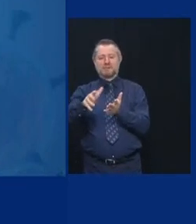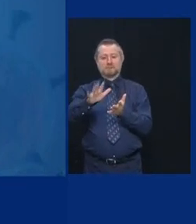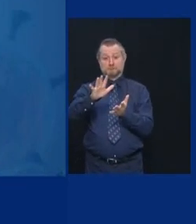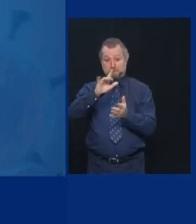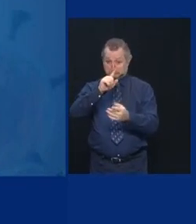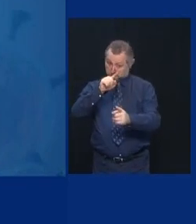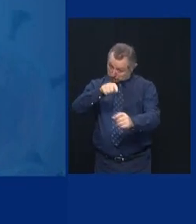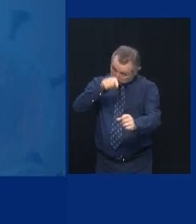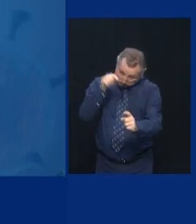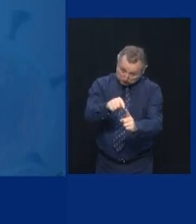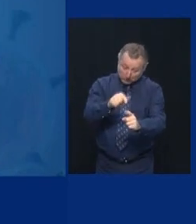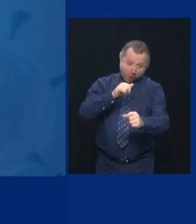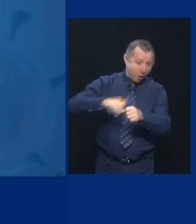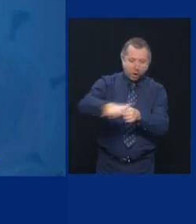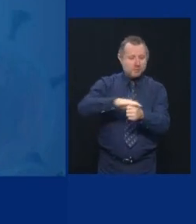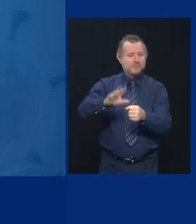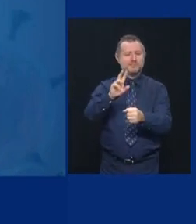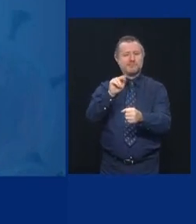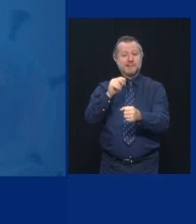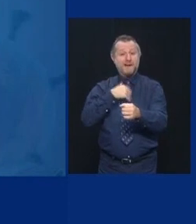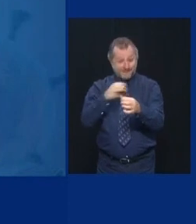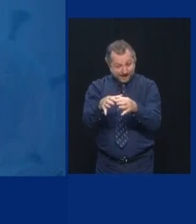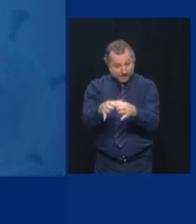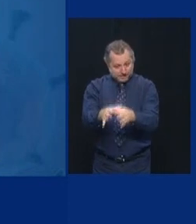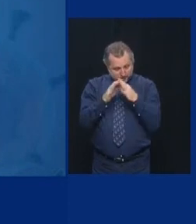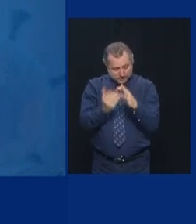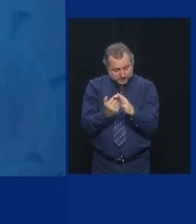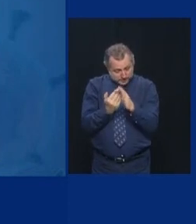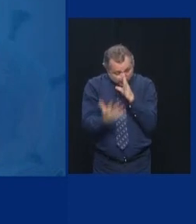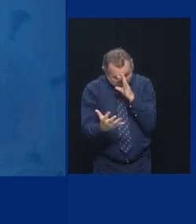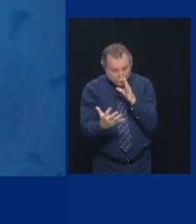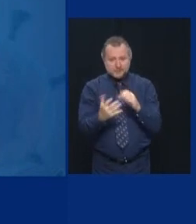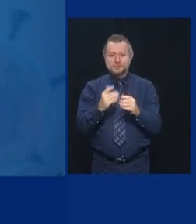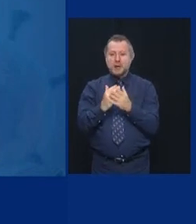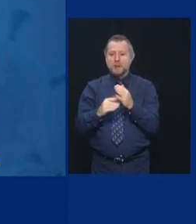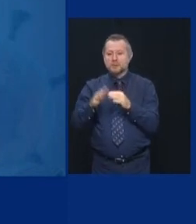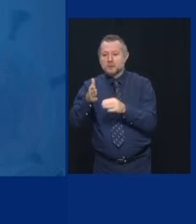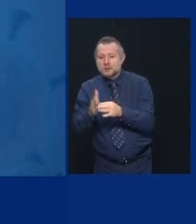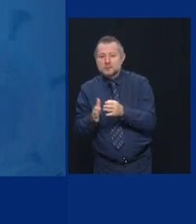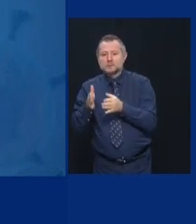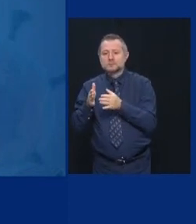rough justice. And we can refine that.